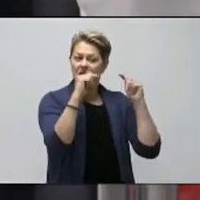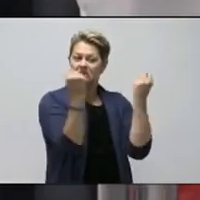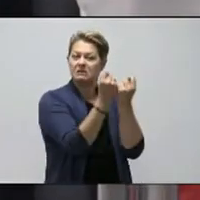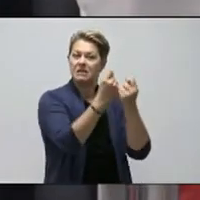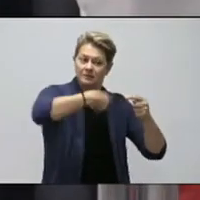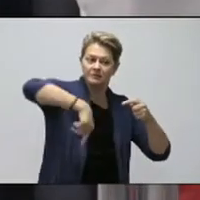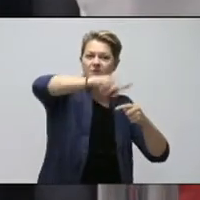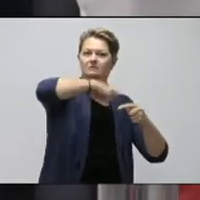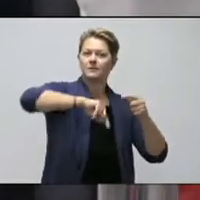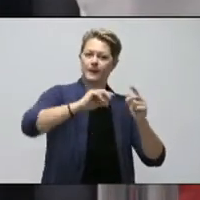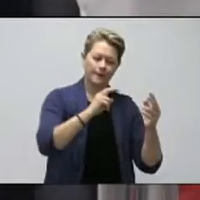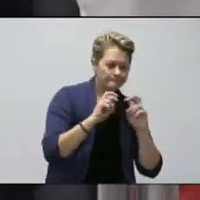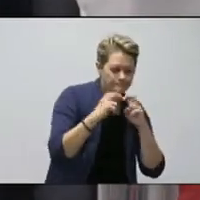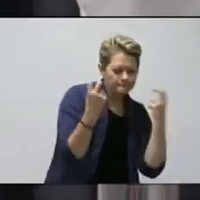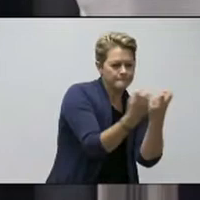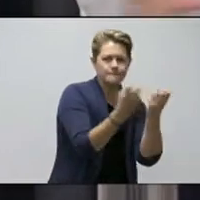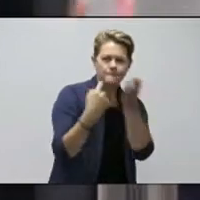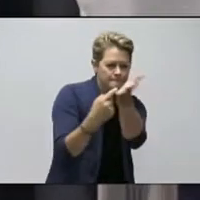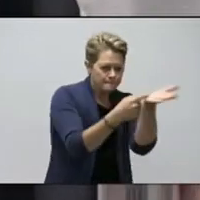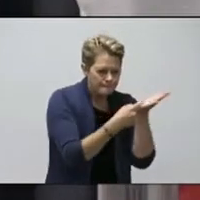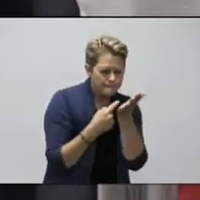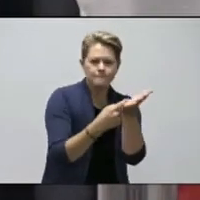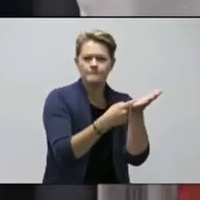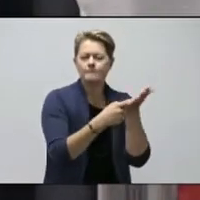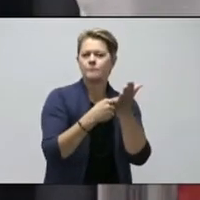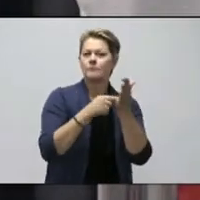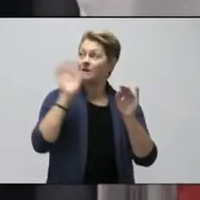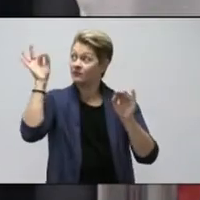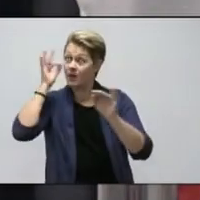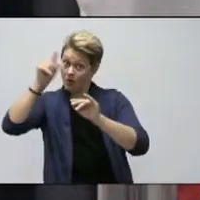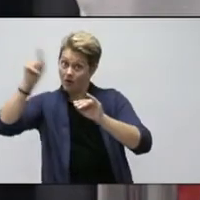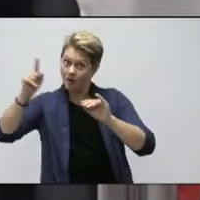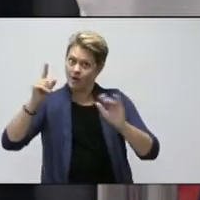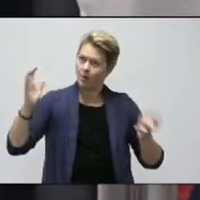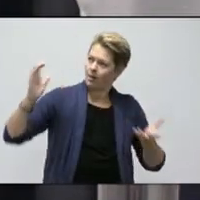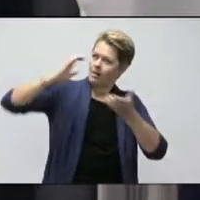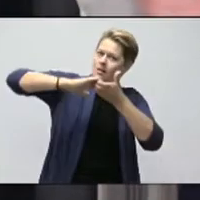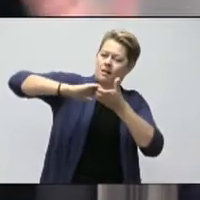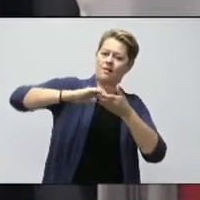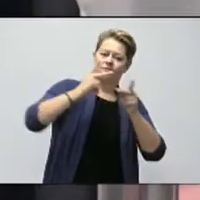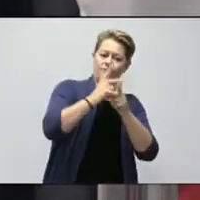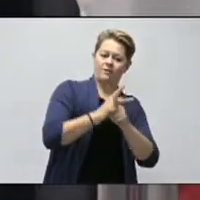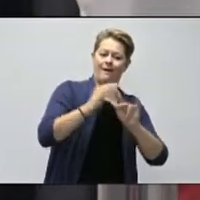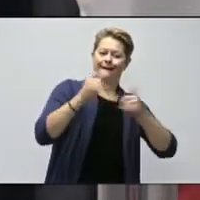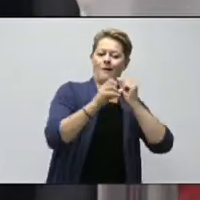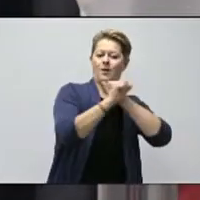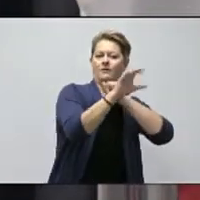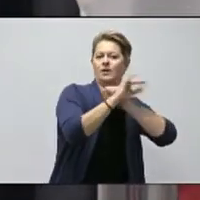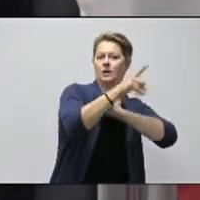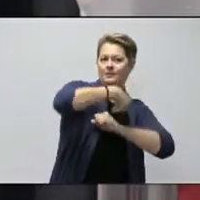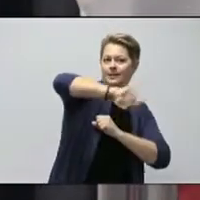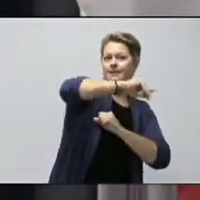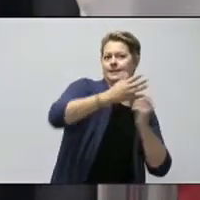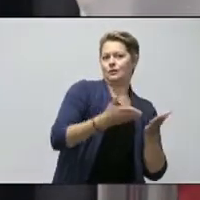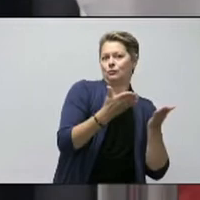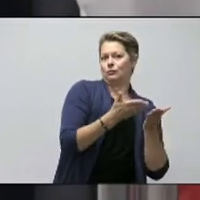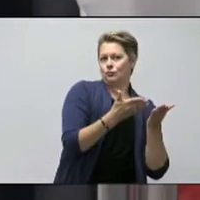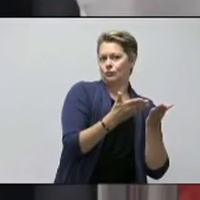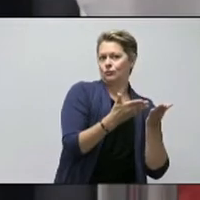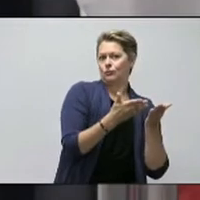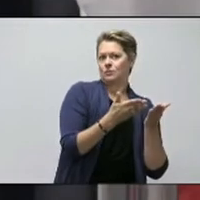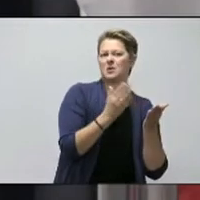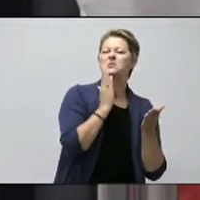working together to build on what the federal government are doing. So I believe over the next few days and weeks you'll see